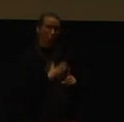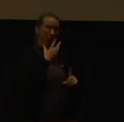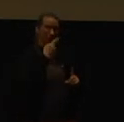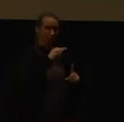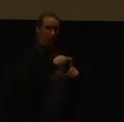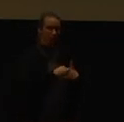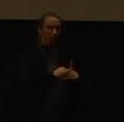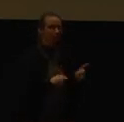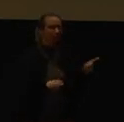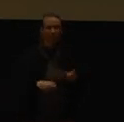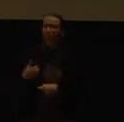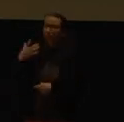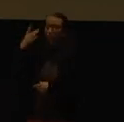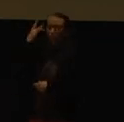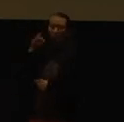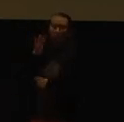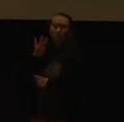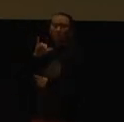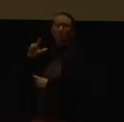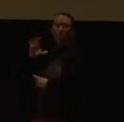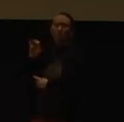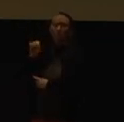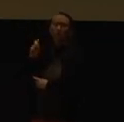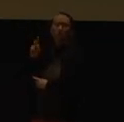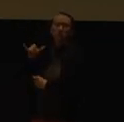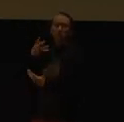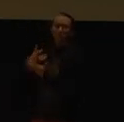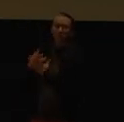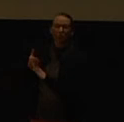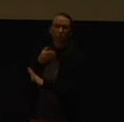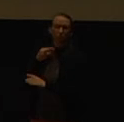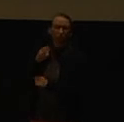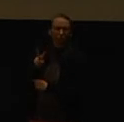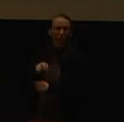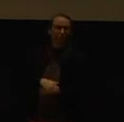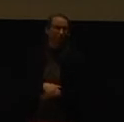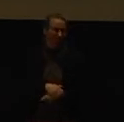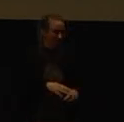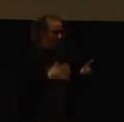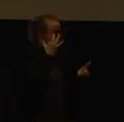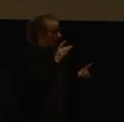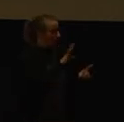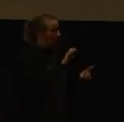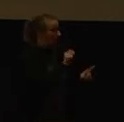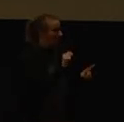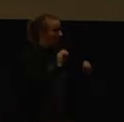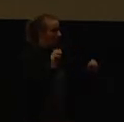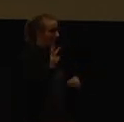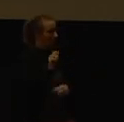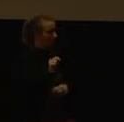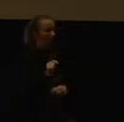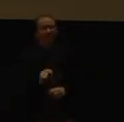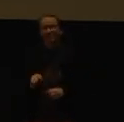Or why did Bill Cosby go to jail way before Harvey Weinstein went to jail? Or why is there a BET and not a WET? Well, there is. Y'all just call